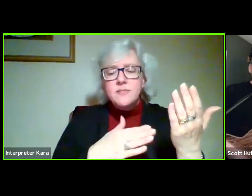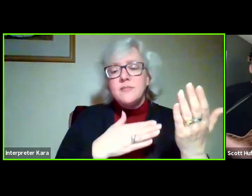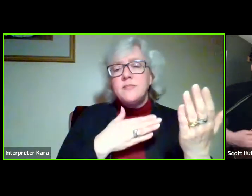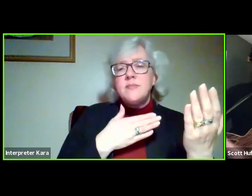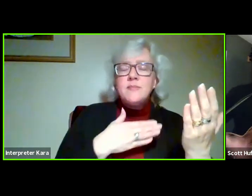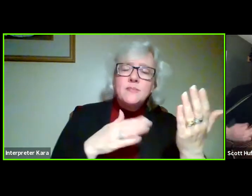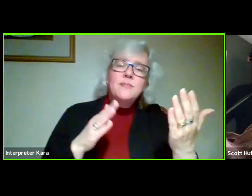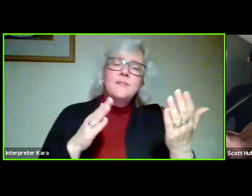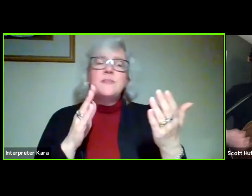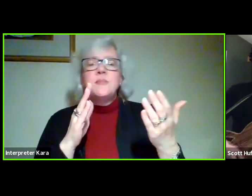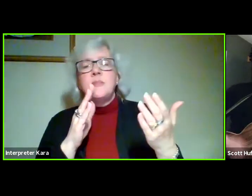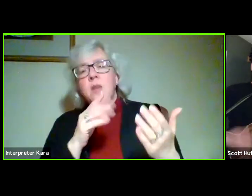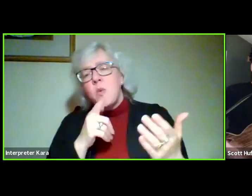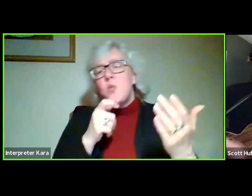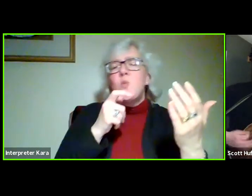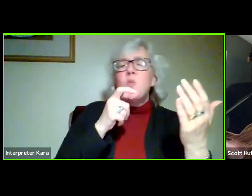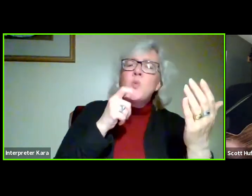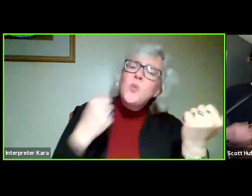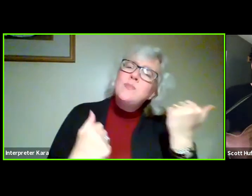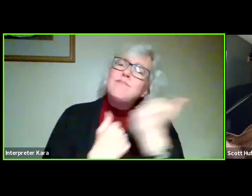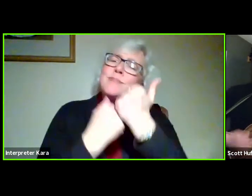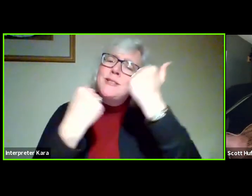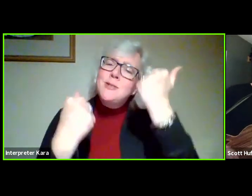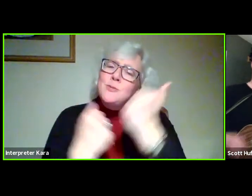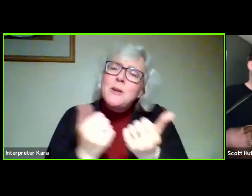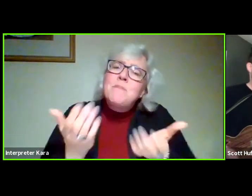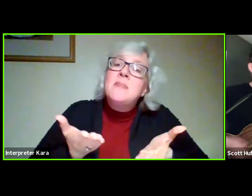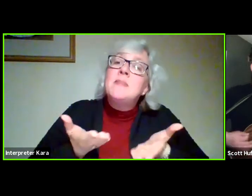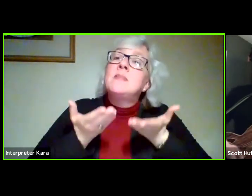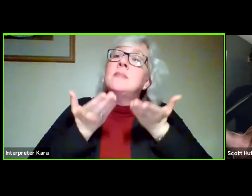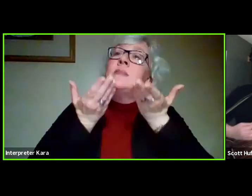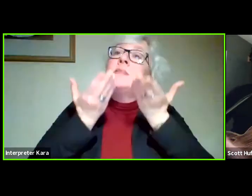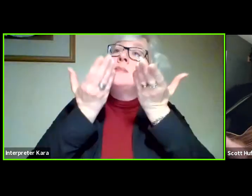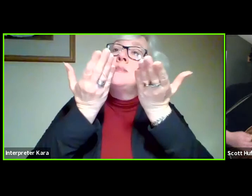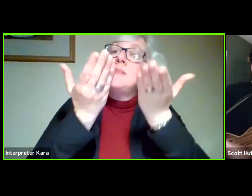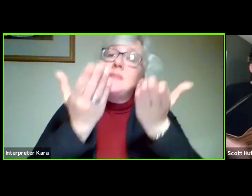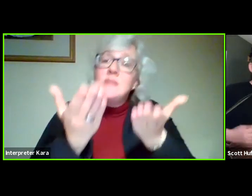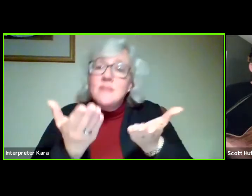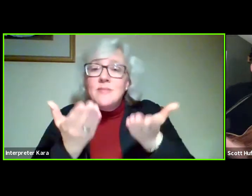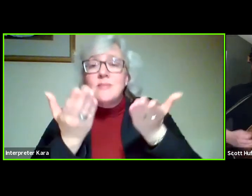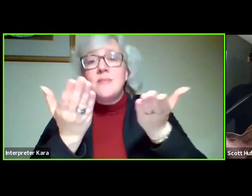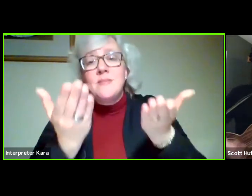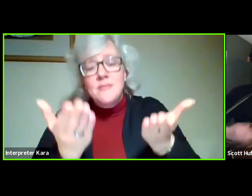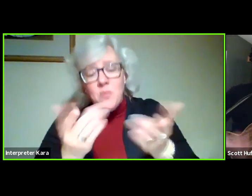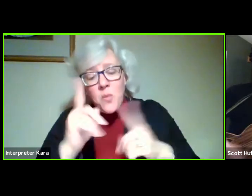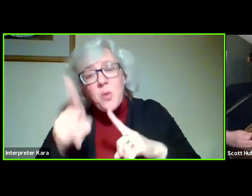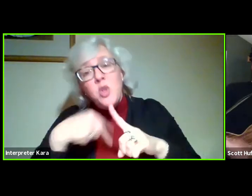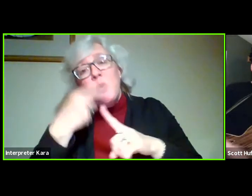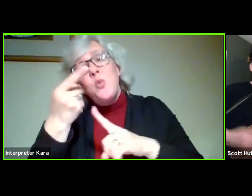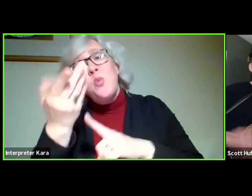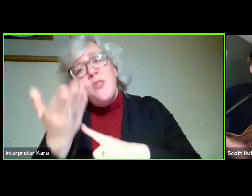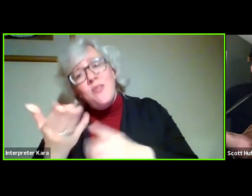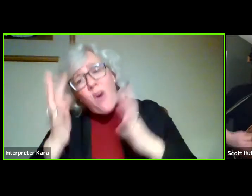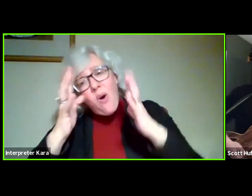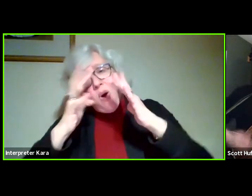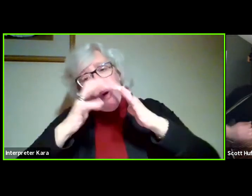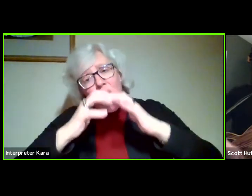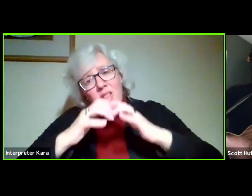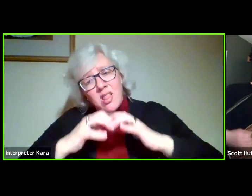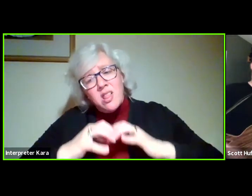Who's gonna pick you up when you fall?